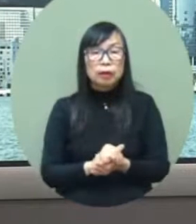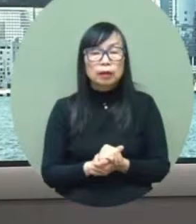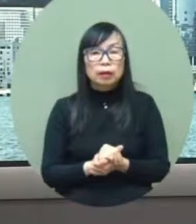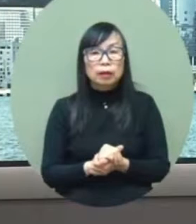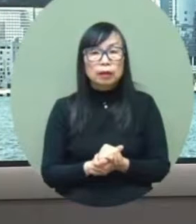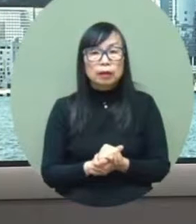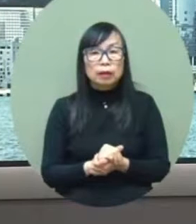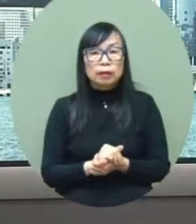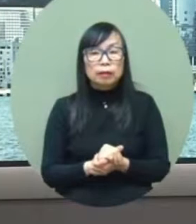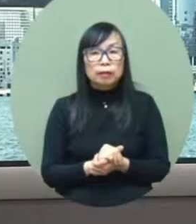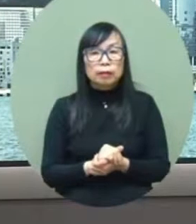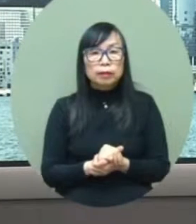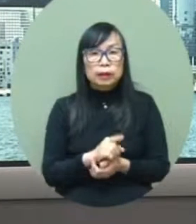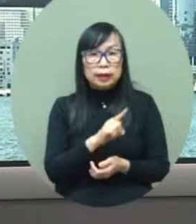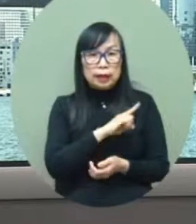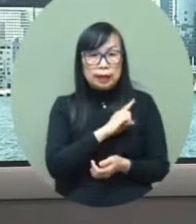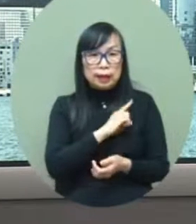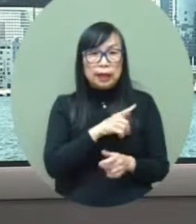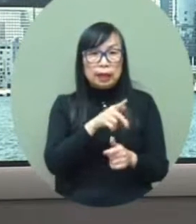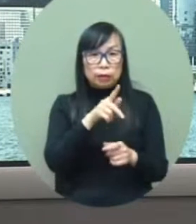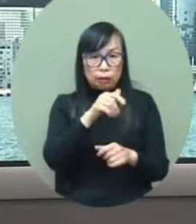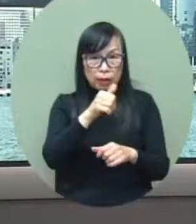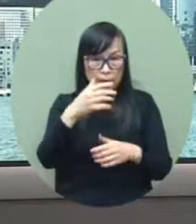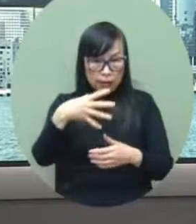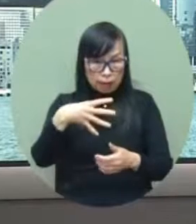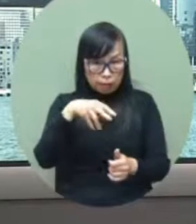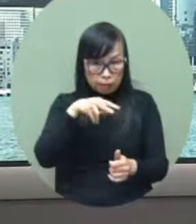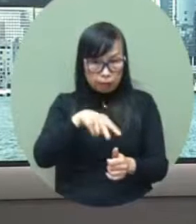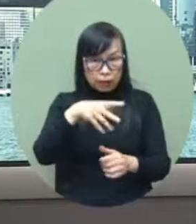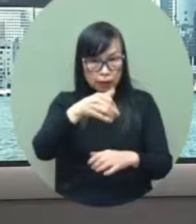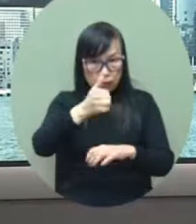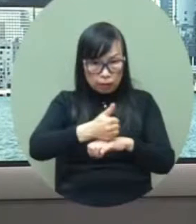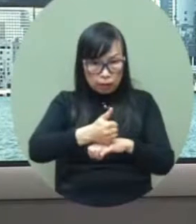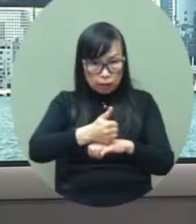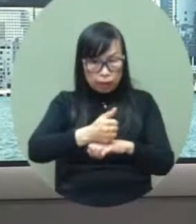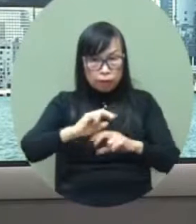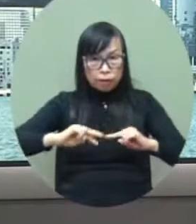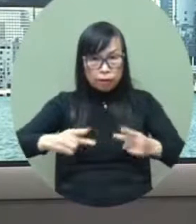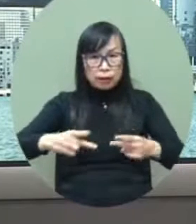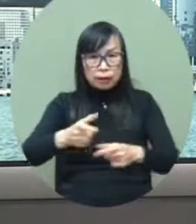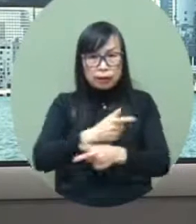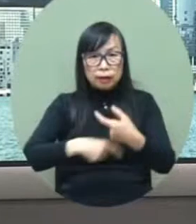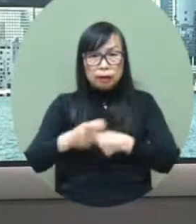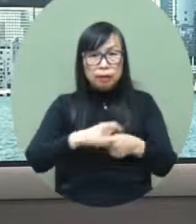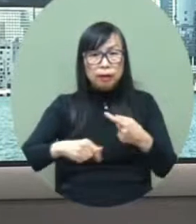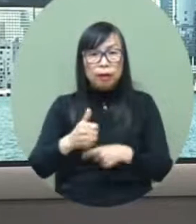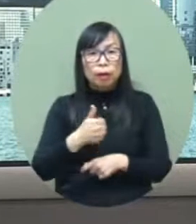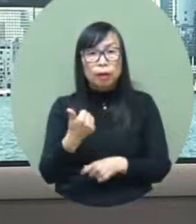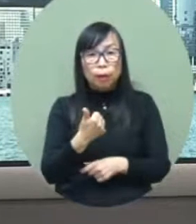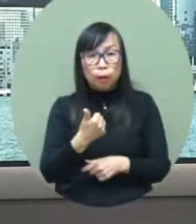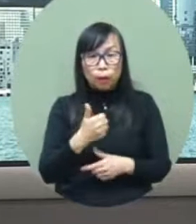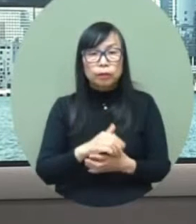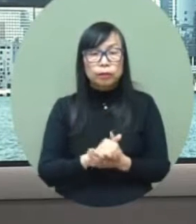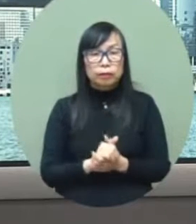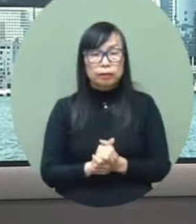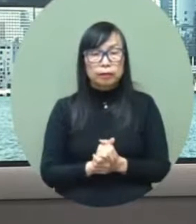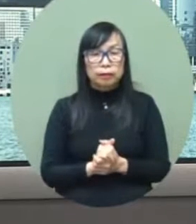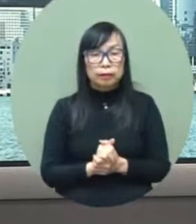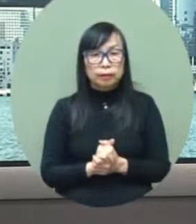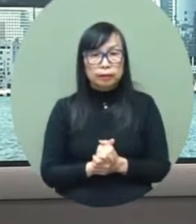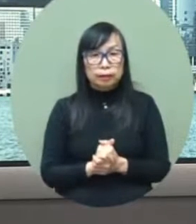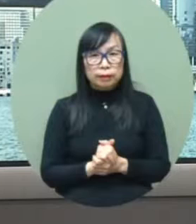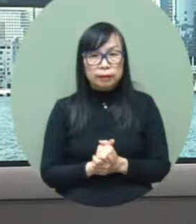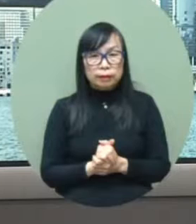our economy and further strengthen the different potentials and increase our